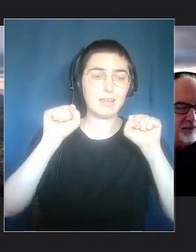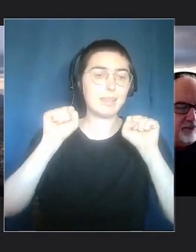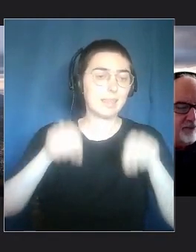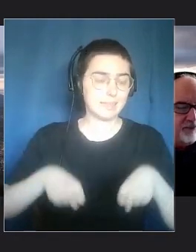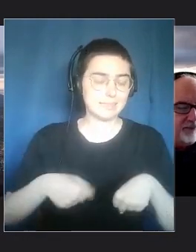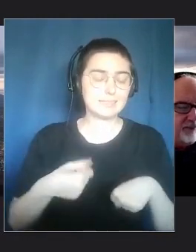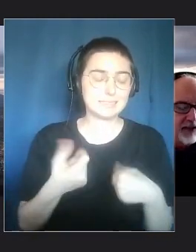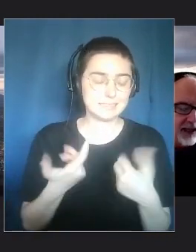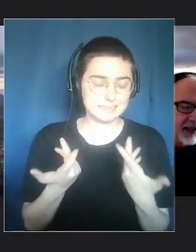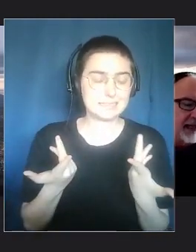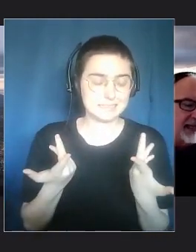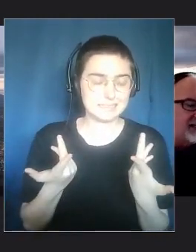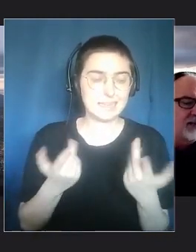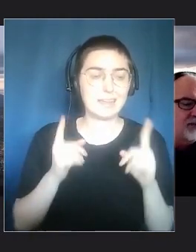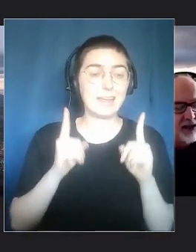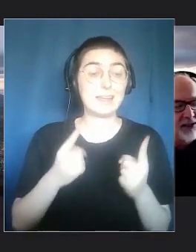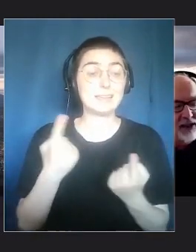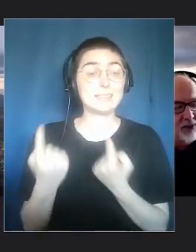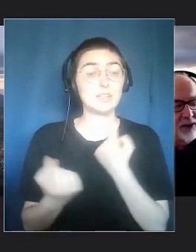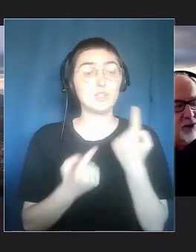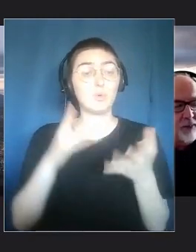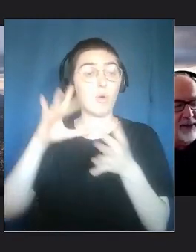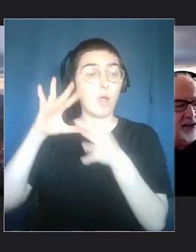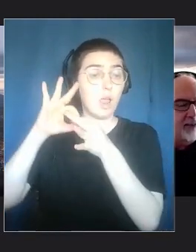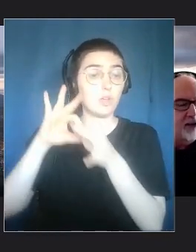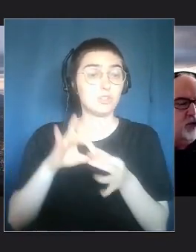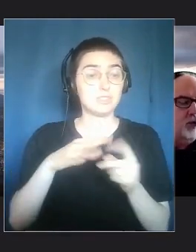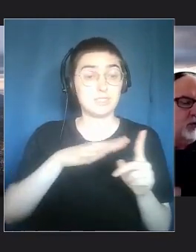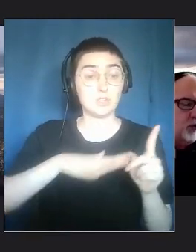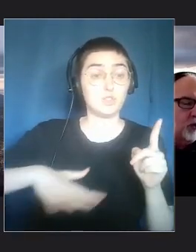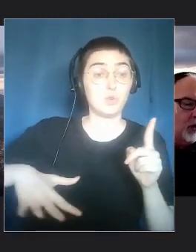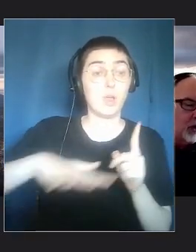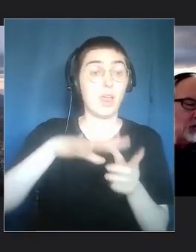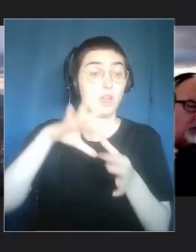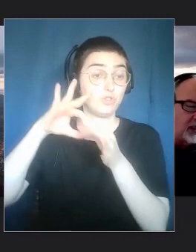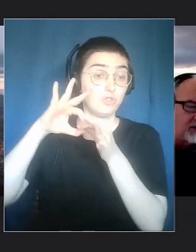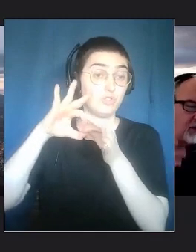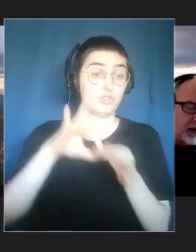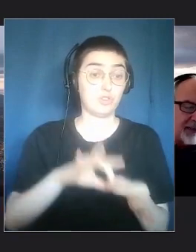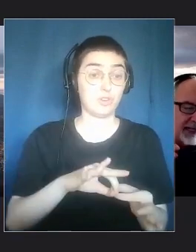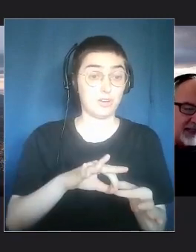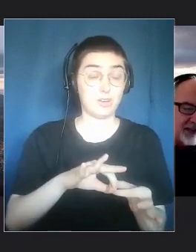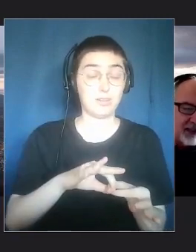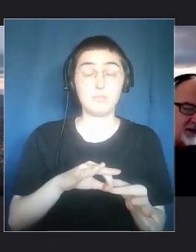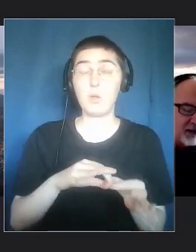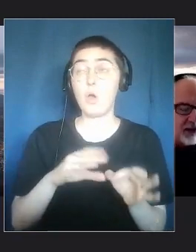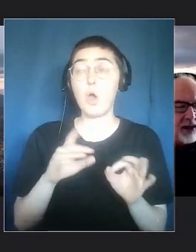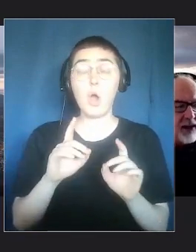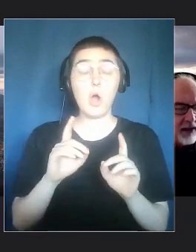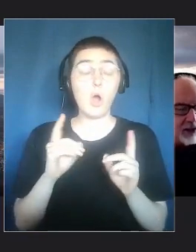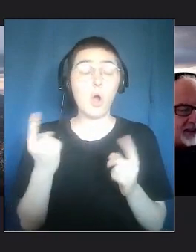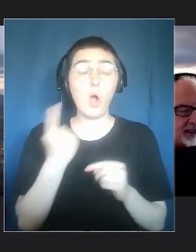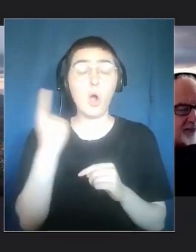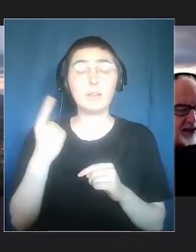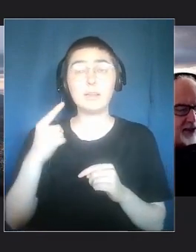And the topic, one of the thing is that museums are also considered as